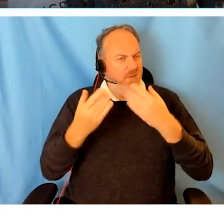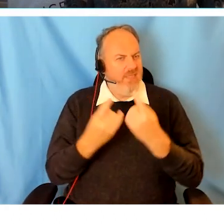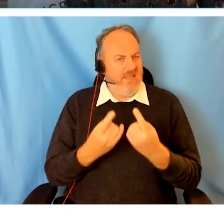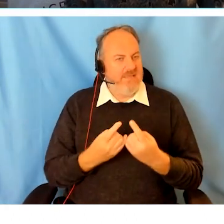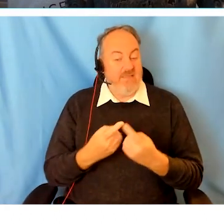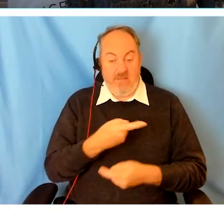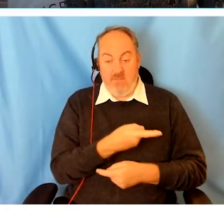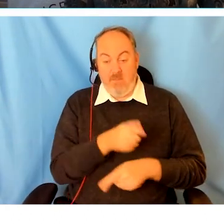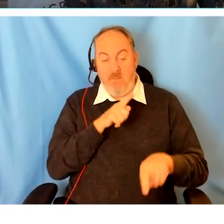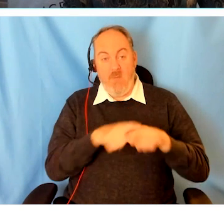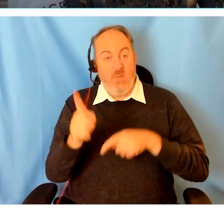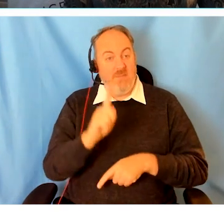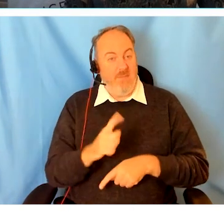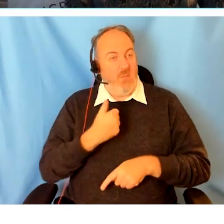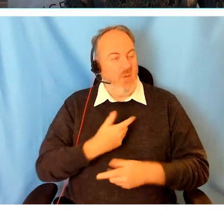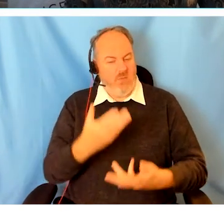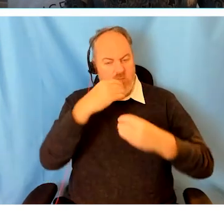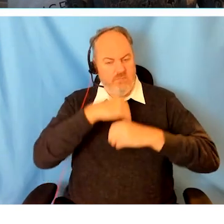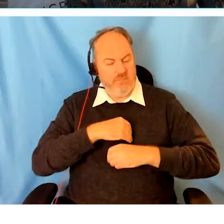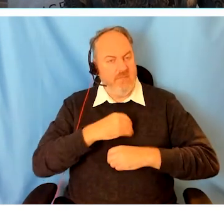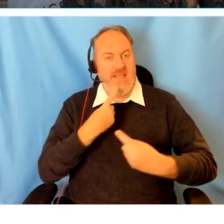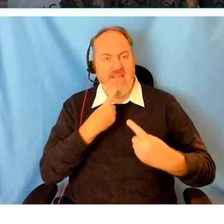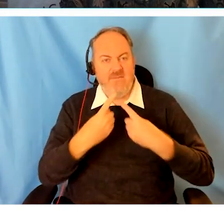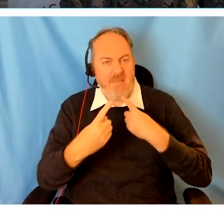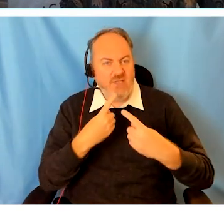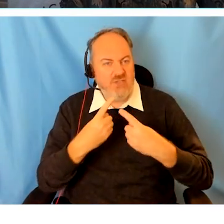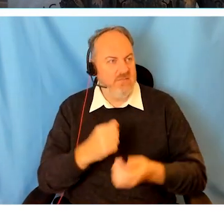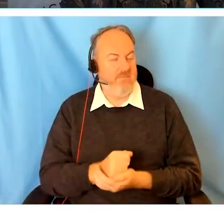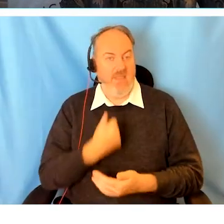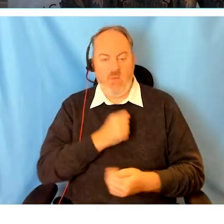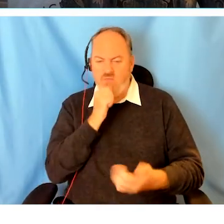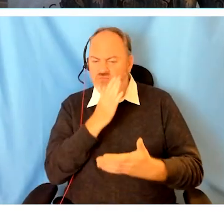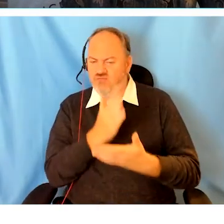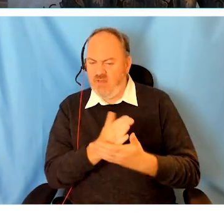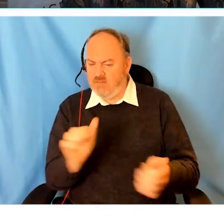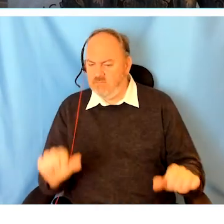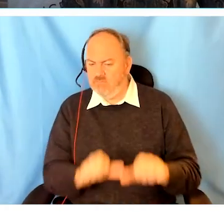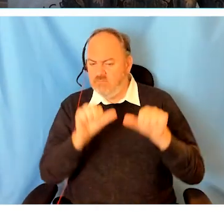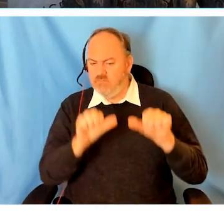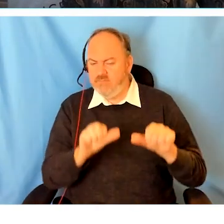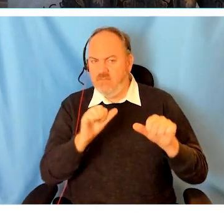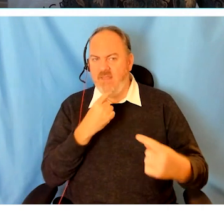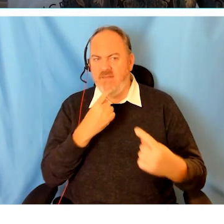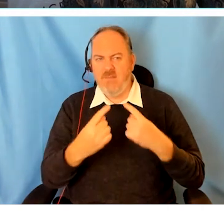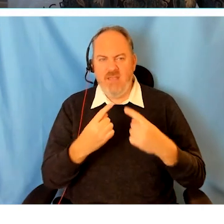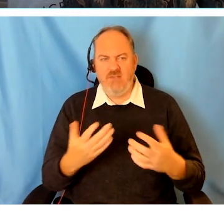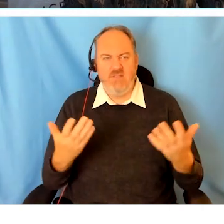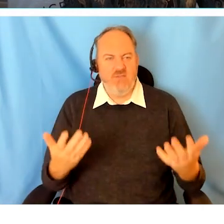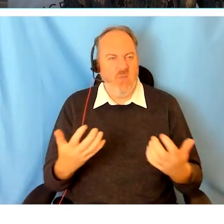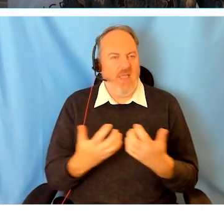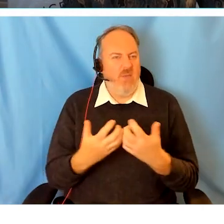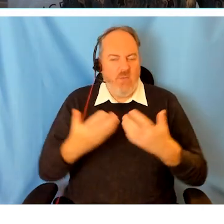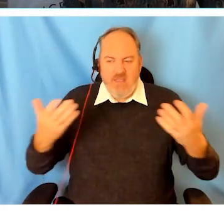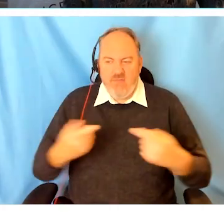knowledge, trust, and they need a jump in point. So where is this jump in point?